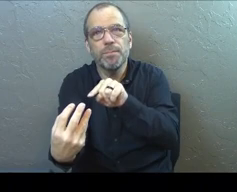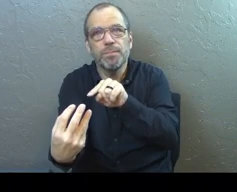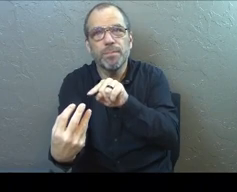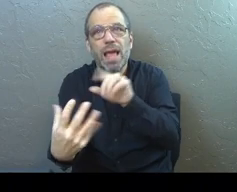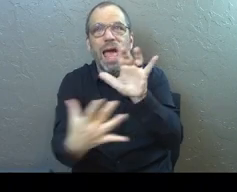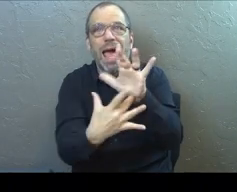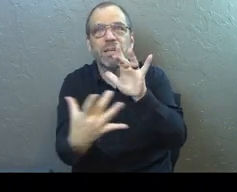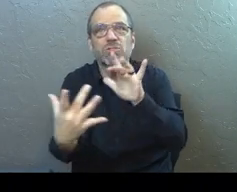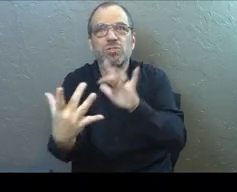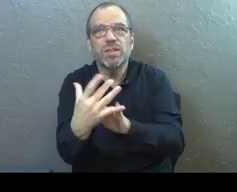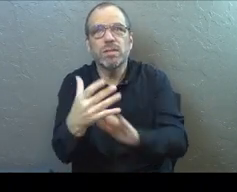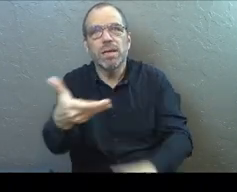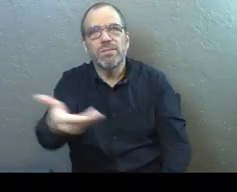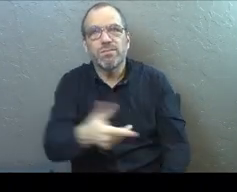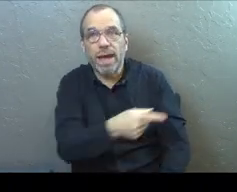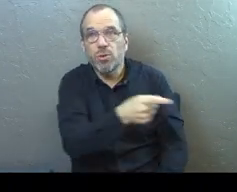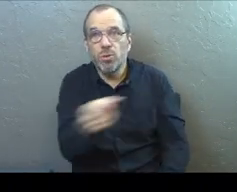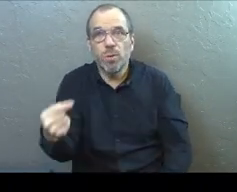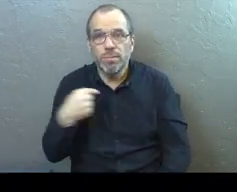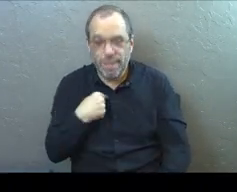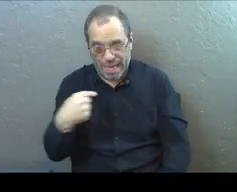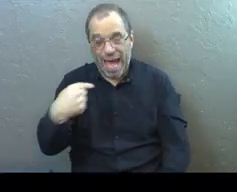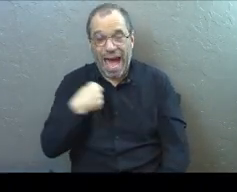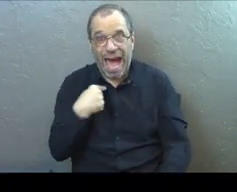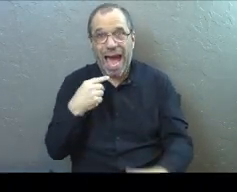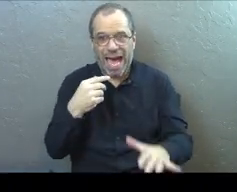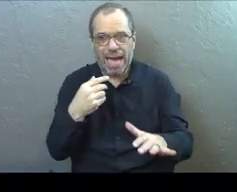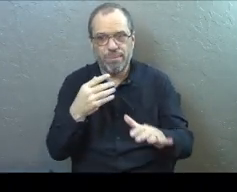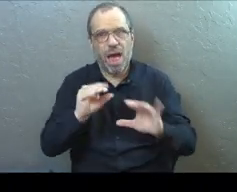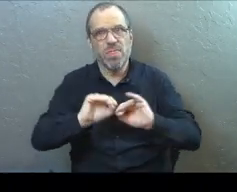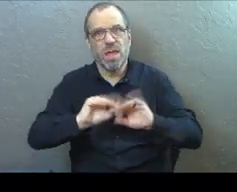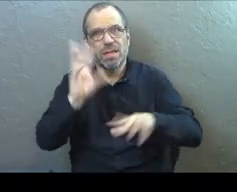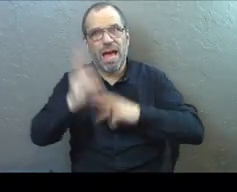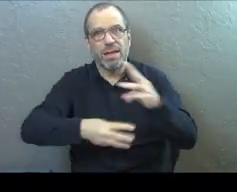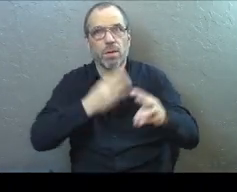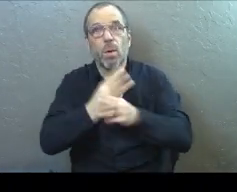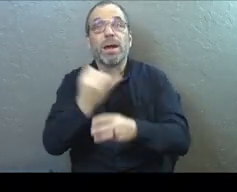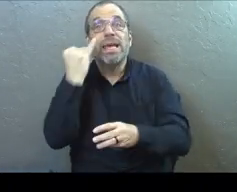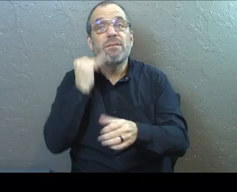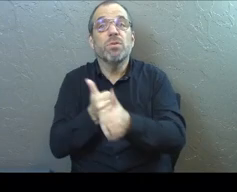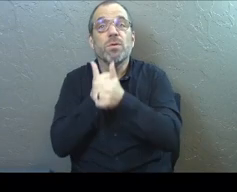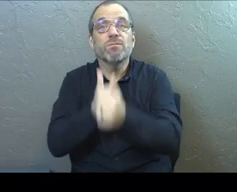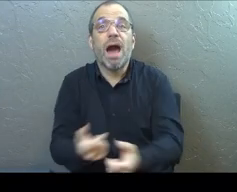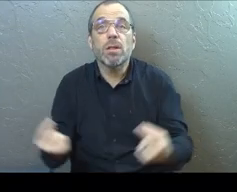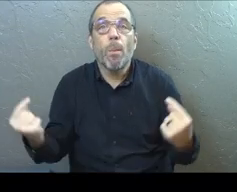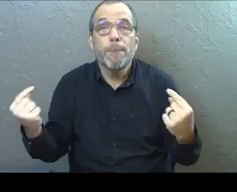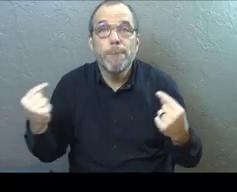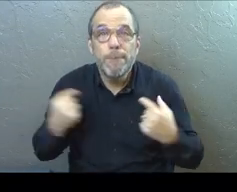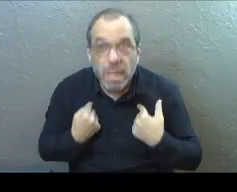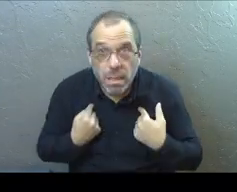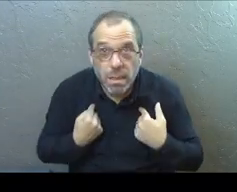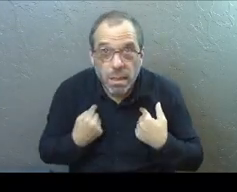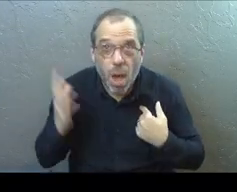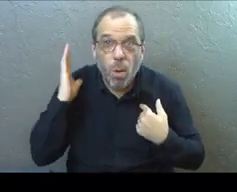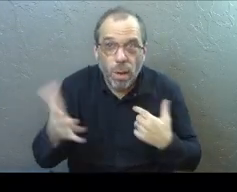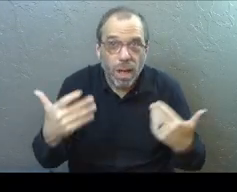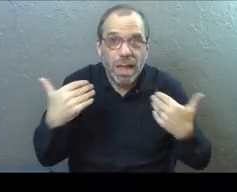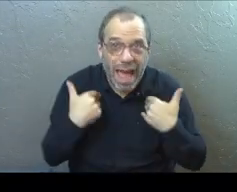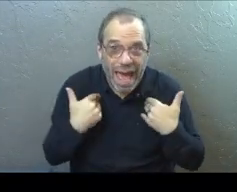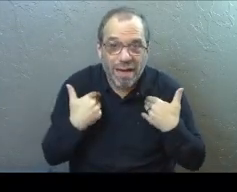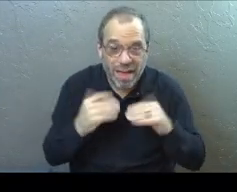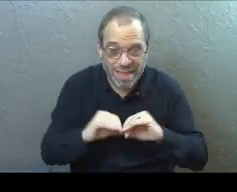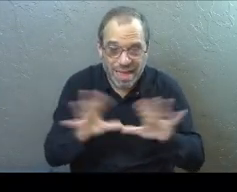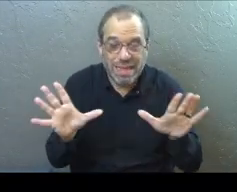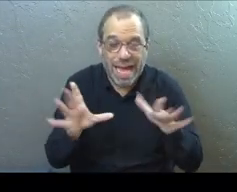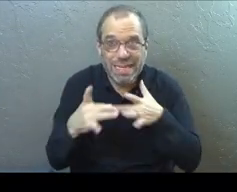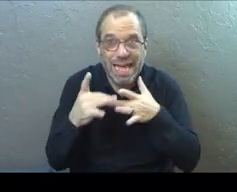And Jesus has an invitation to all of us. says, I am the light of the world. And if you follow me, you will have the light that leads